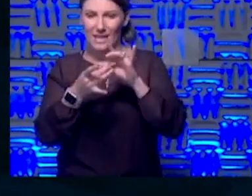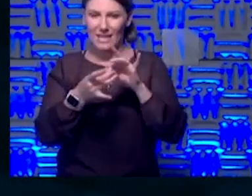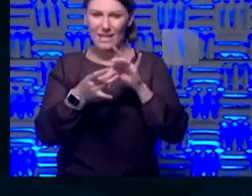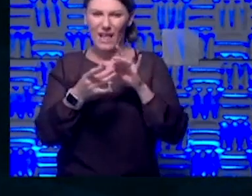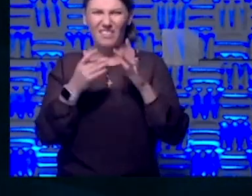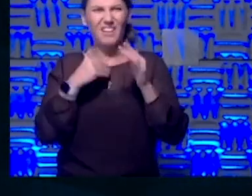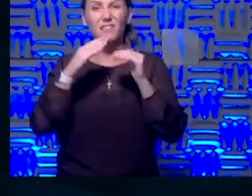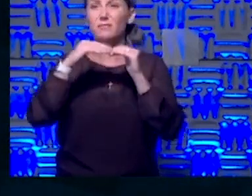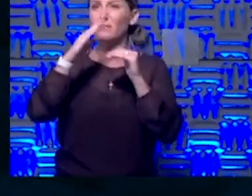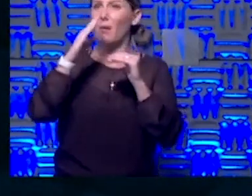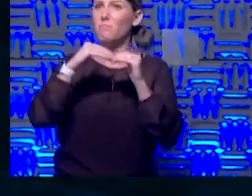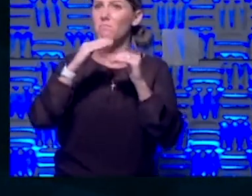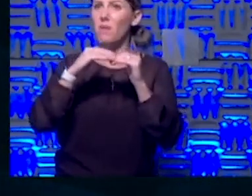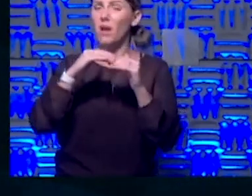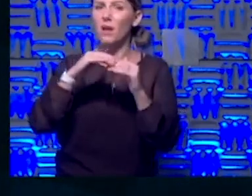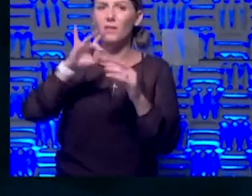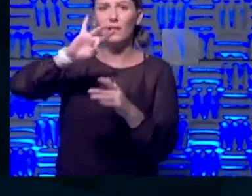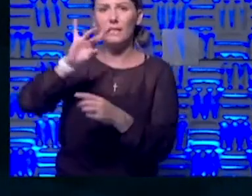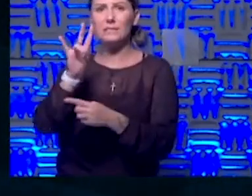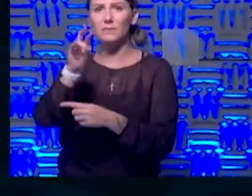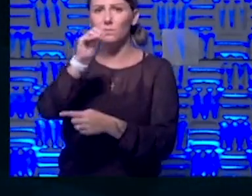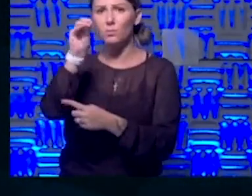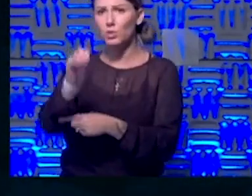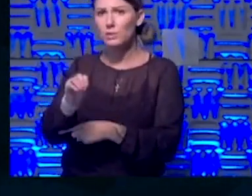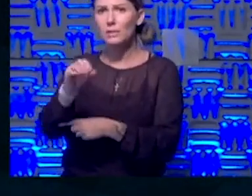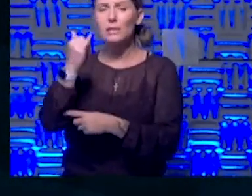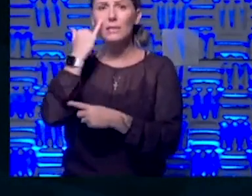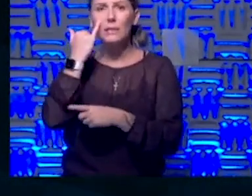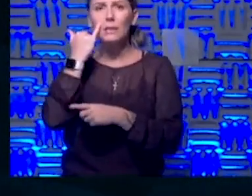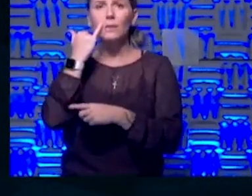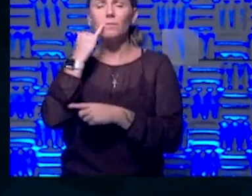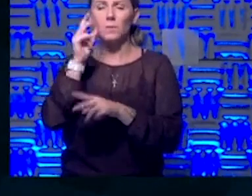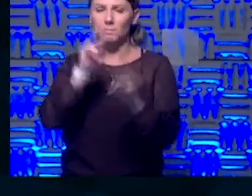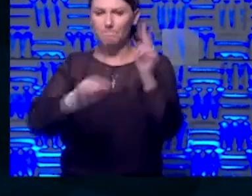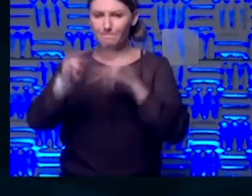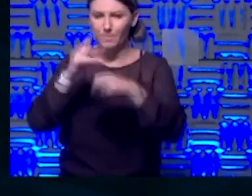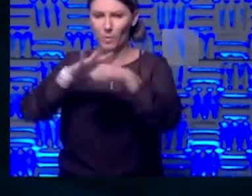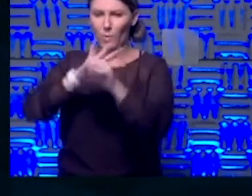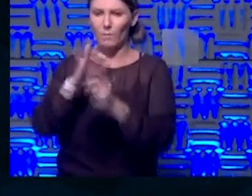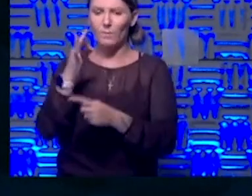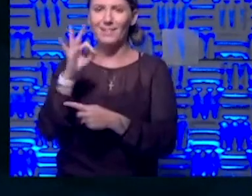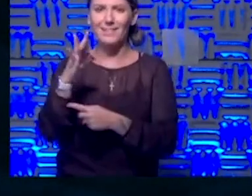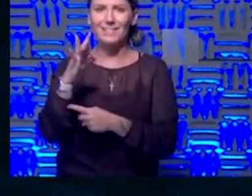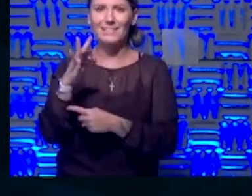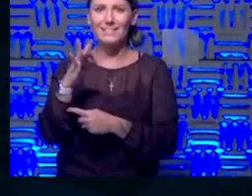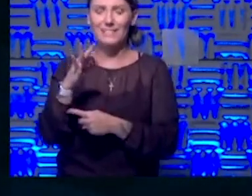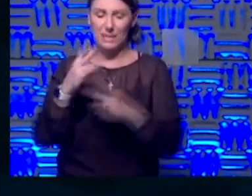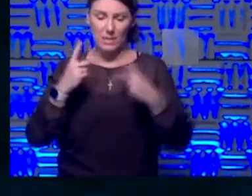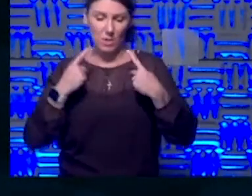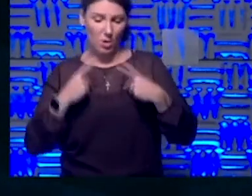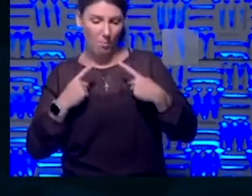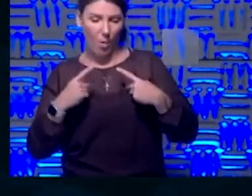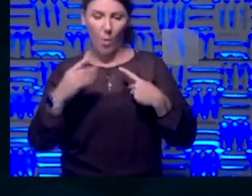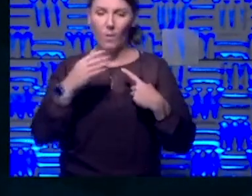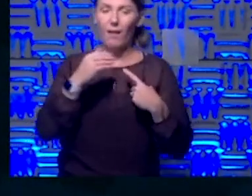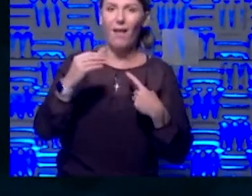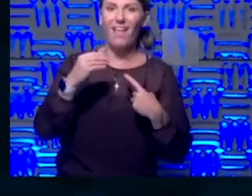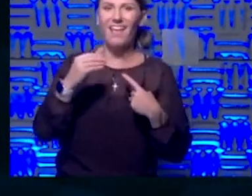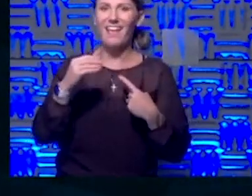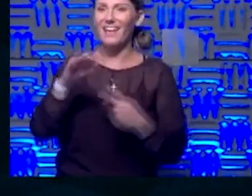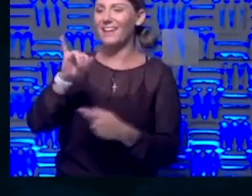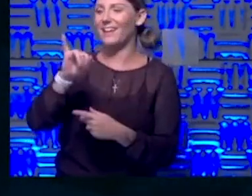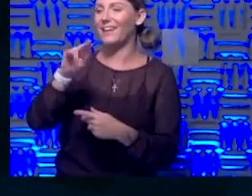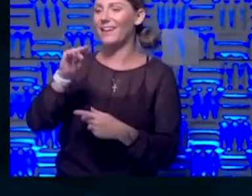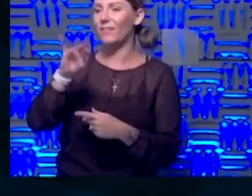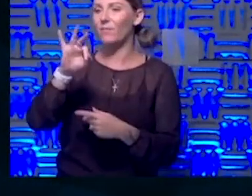above 87% or something like that, if you look at coronavirus, pneumonia and influenza. So it's,